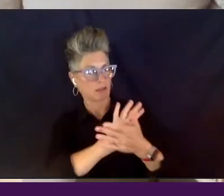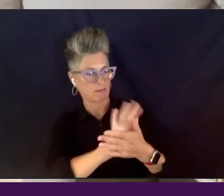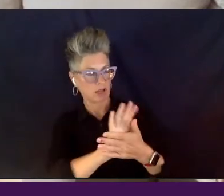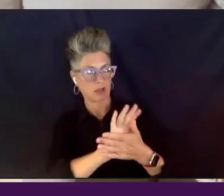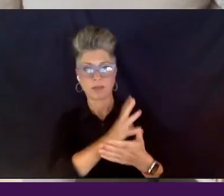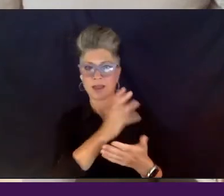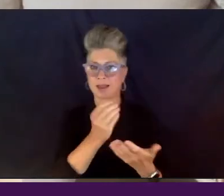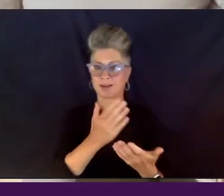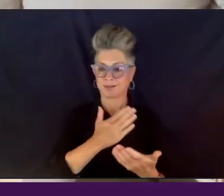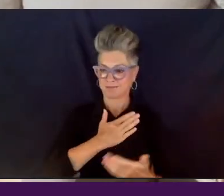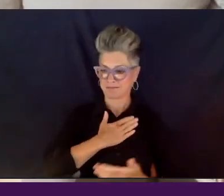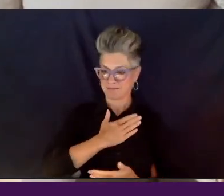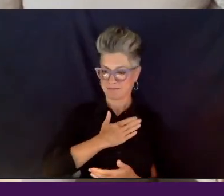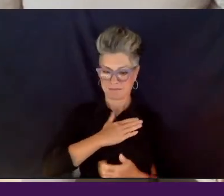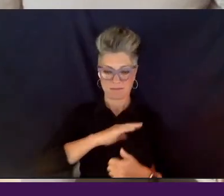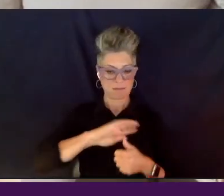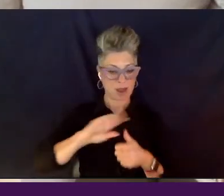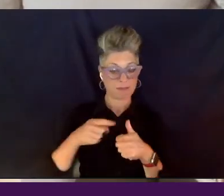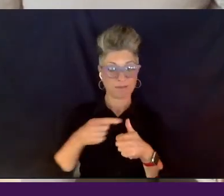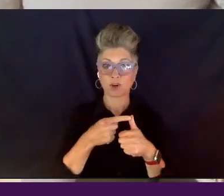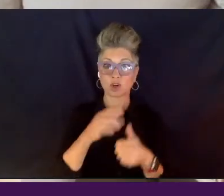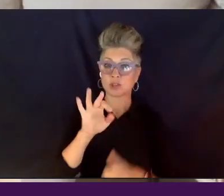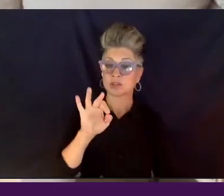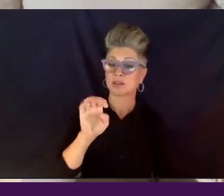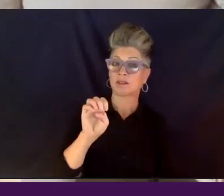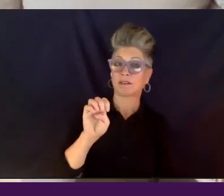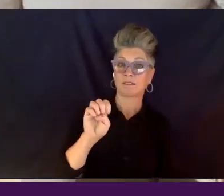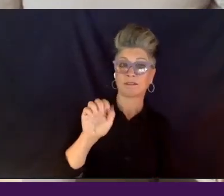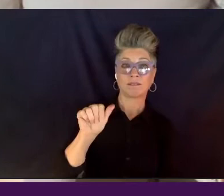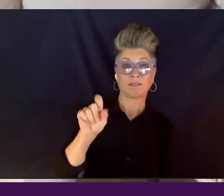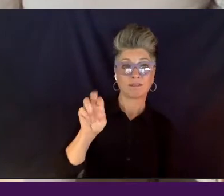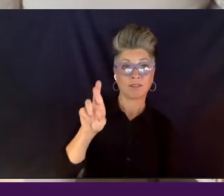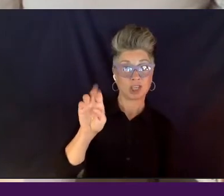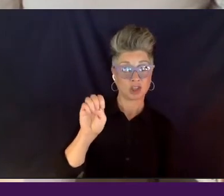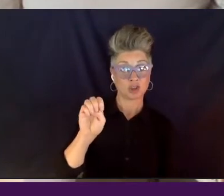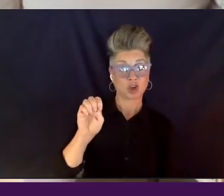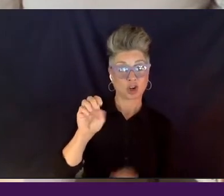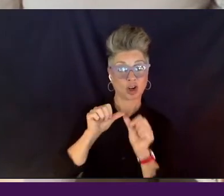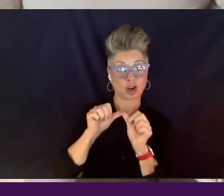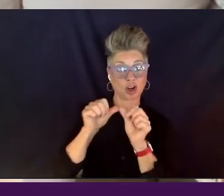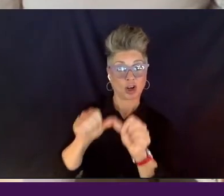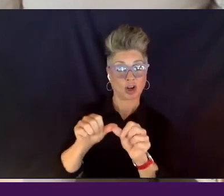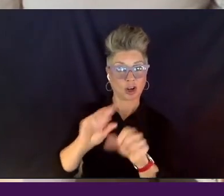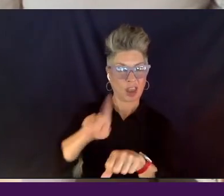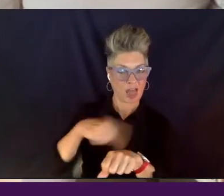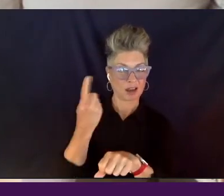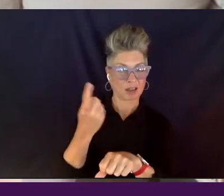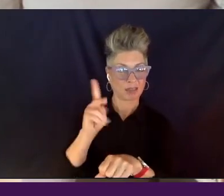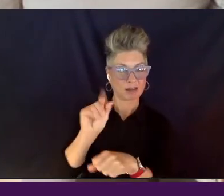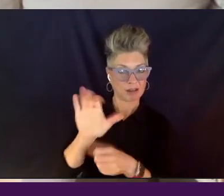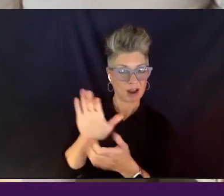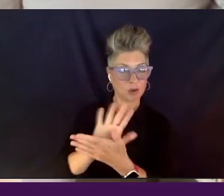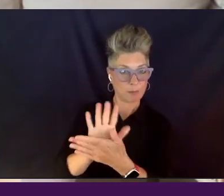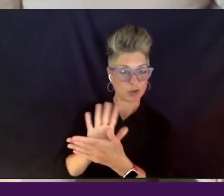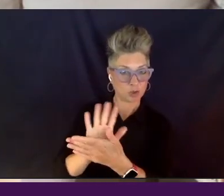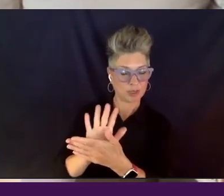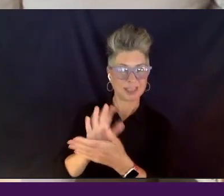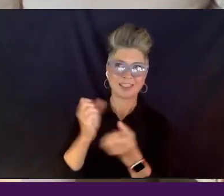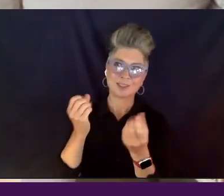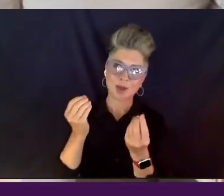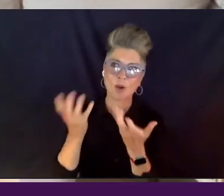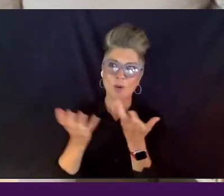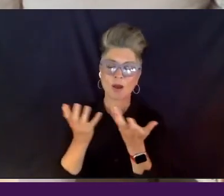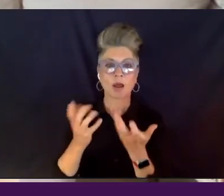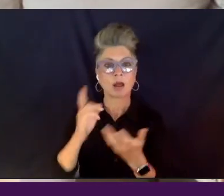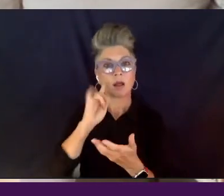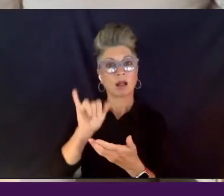it's my first, um, feature length, uh, documentary. So, um, it's, it's, you know, I think the film